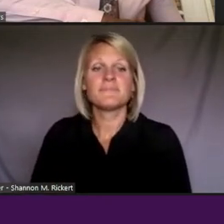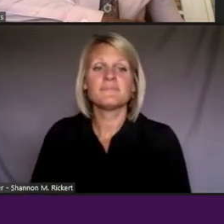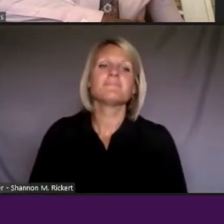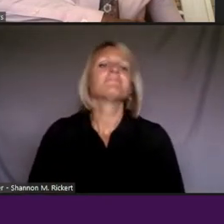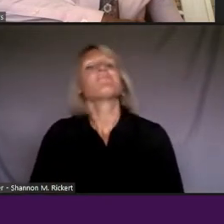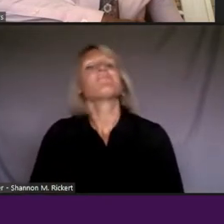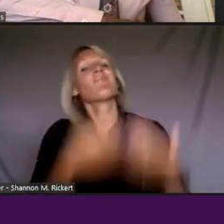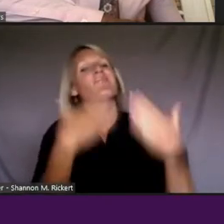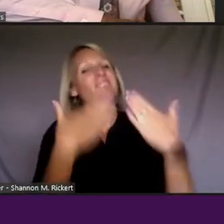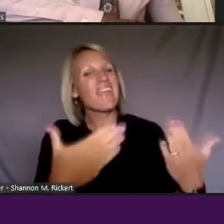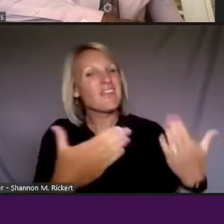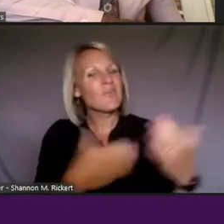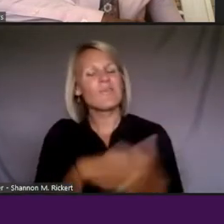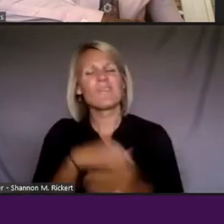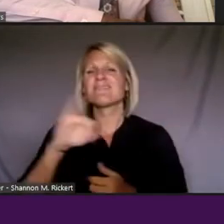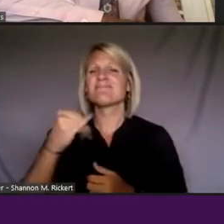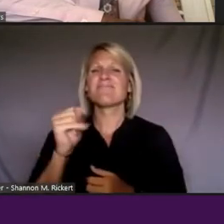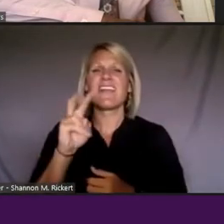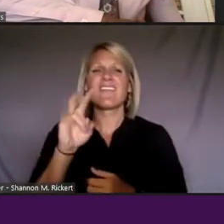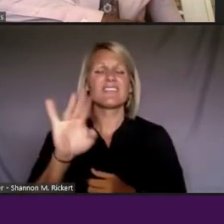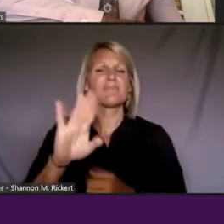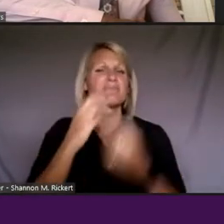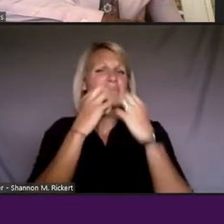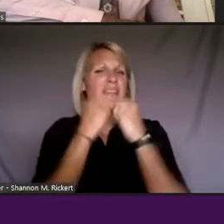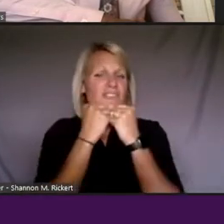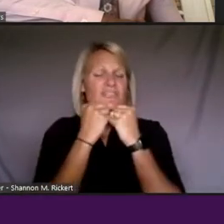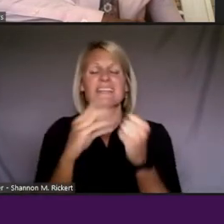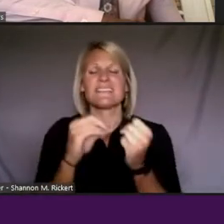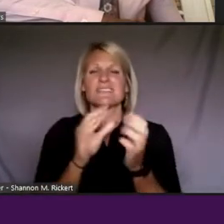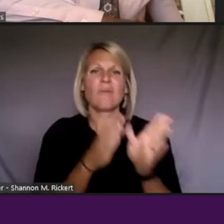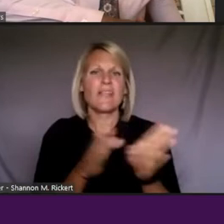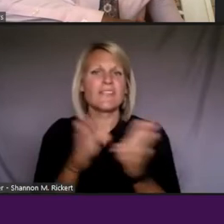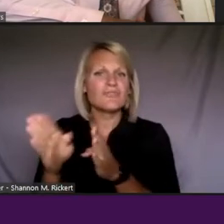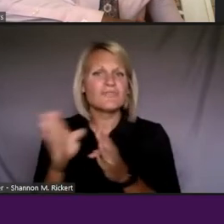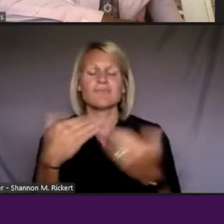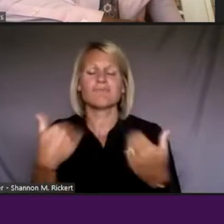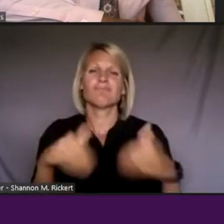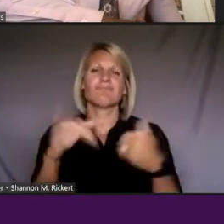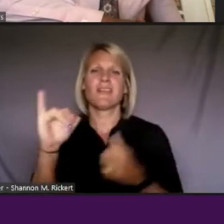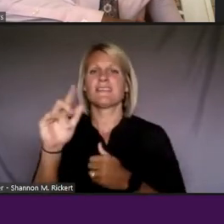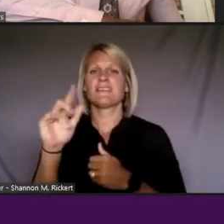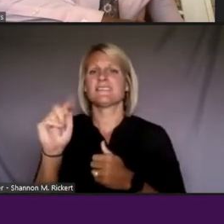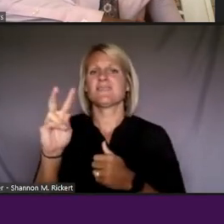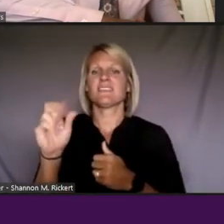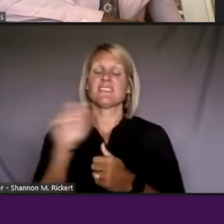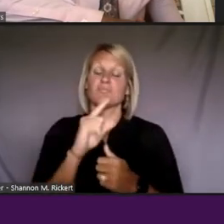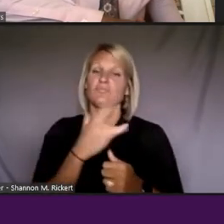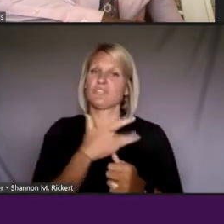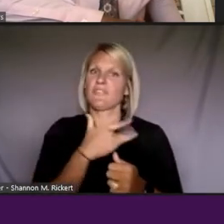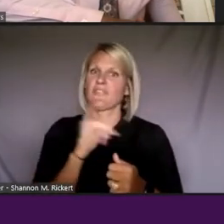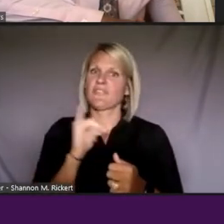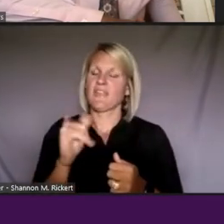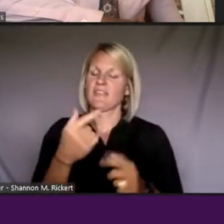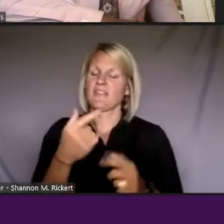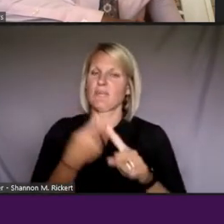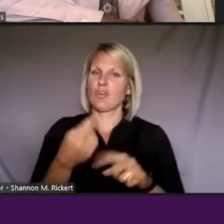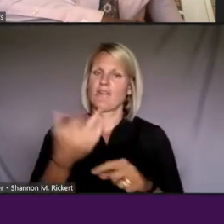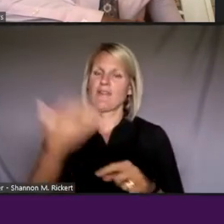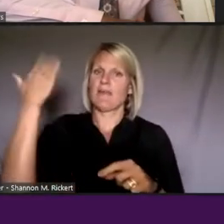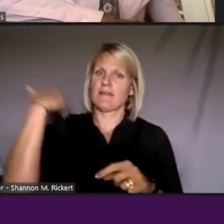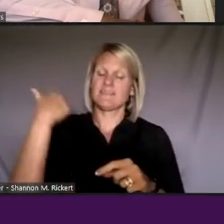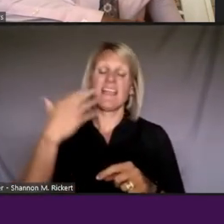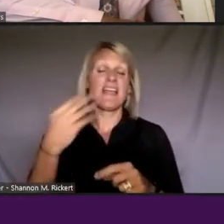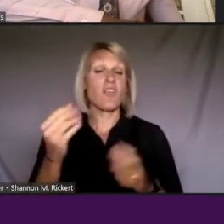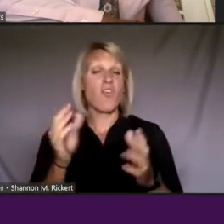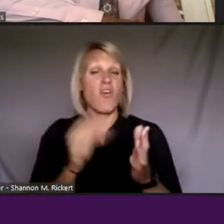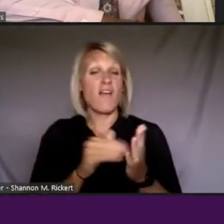and, you know, strategy has been appreciated by ITVS in the past. And I know one question we get a lot is from filmmakers